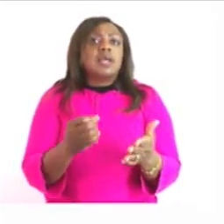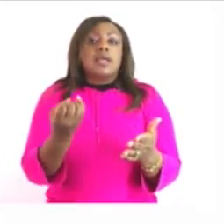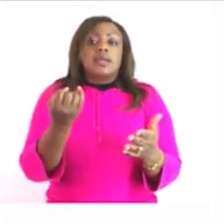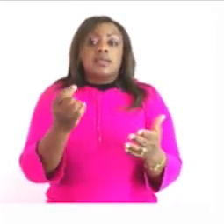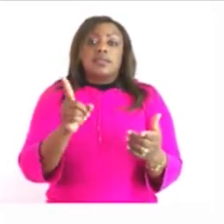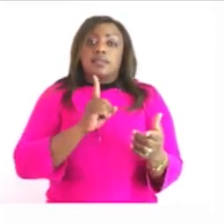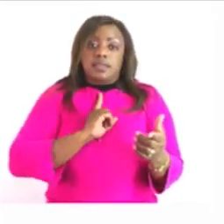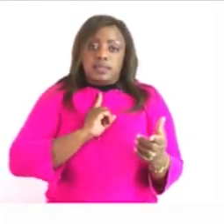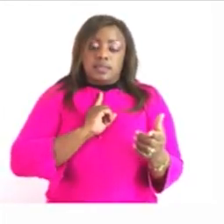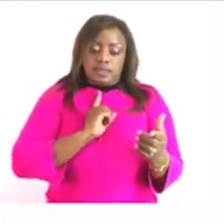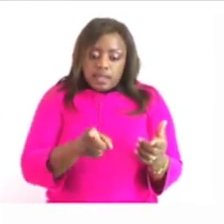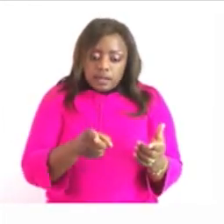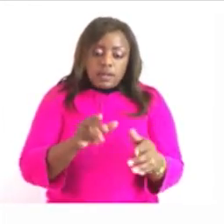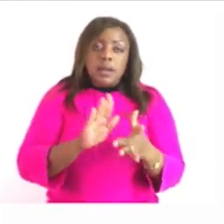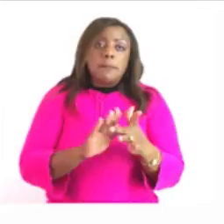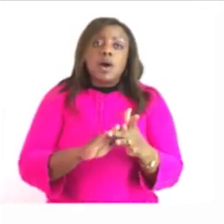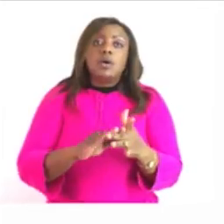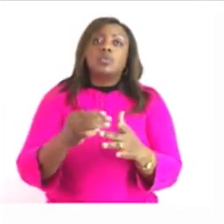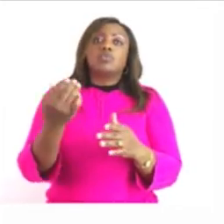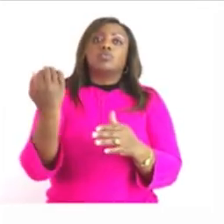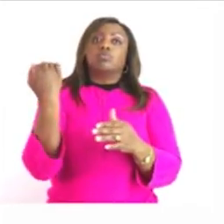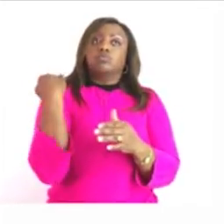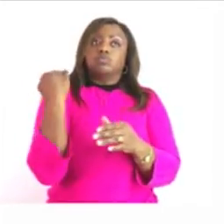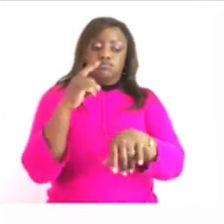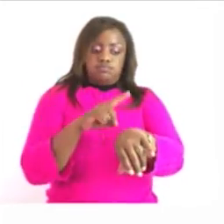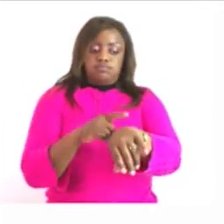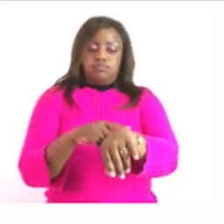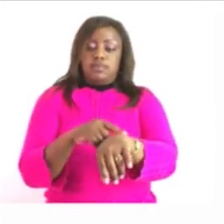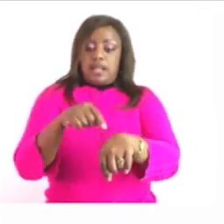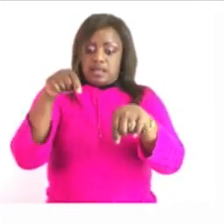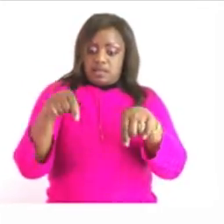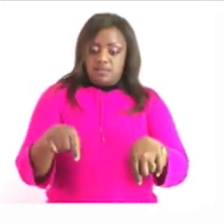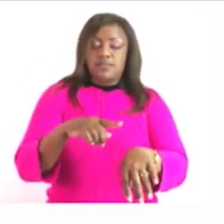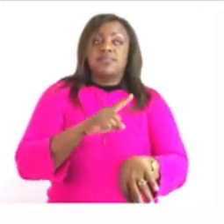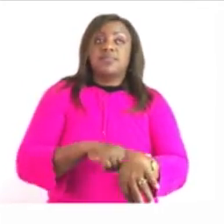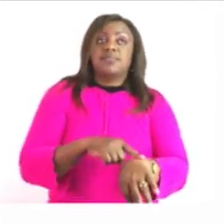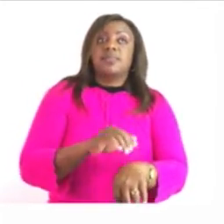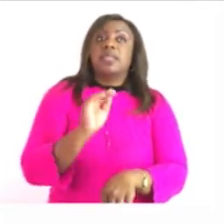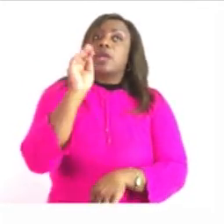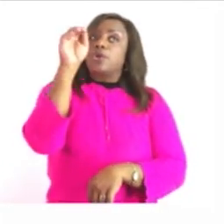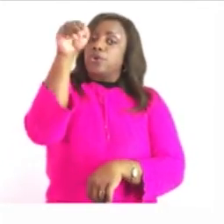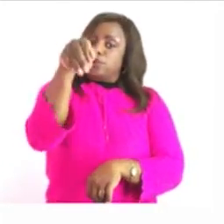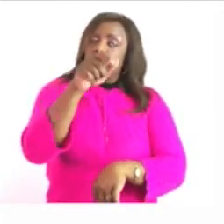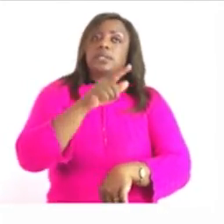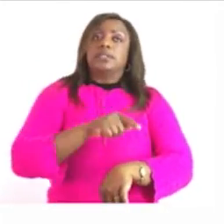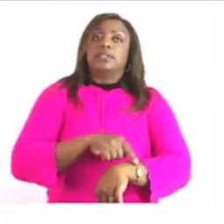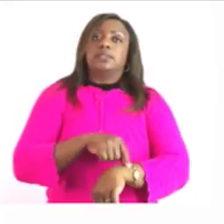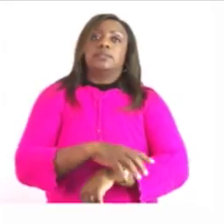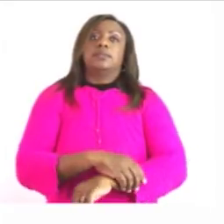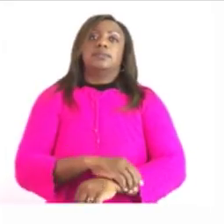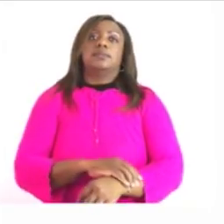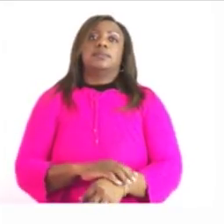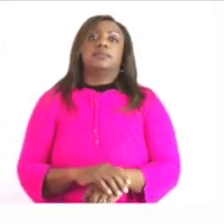future for example how long will it take to complete the hundred meter race